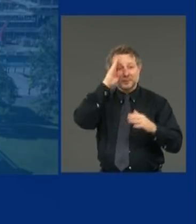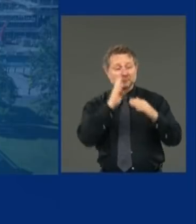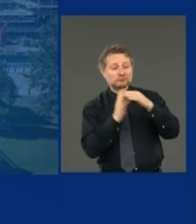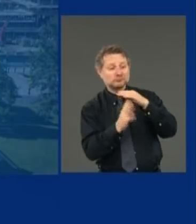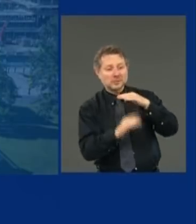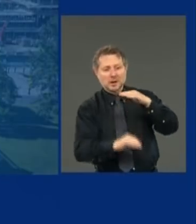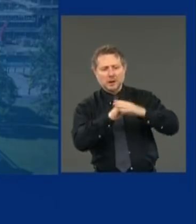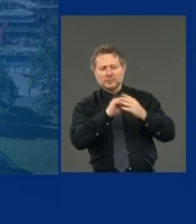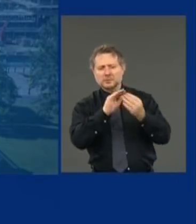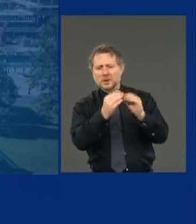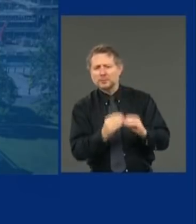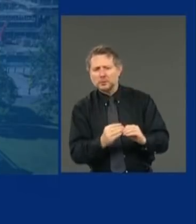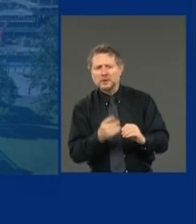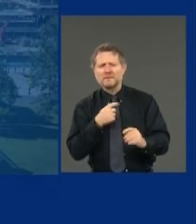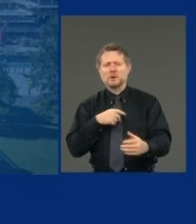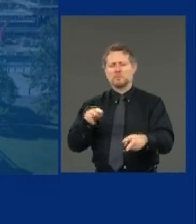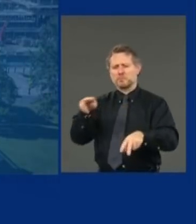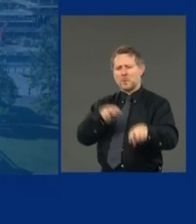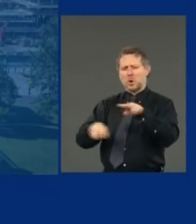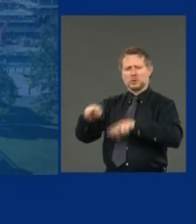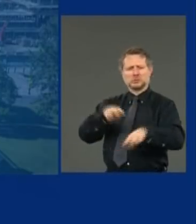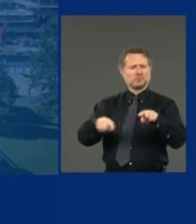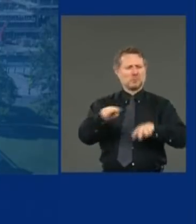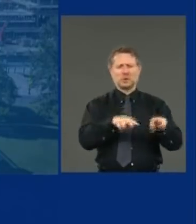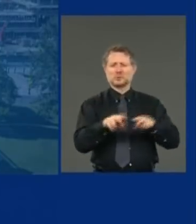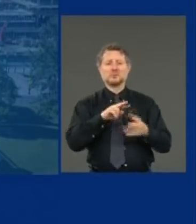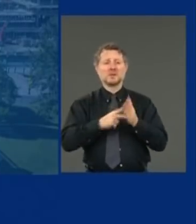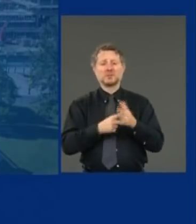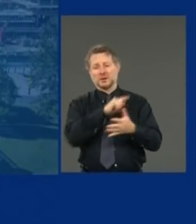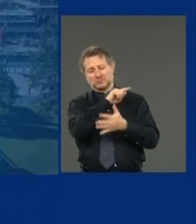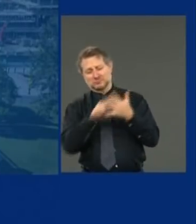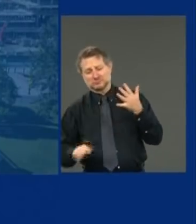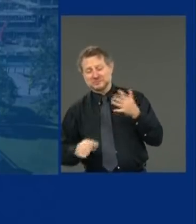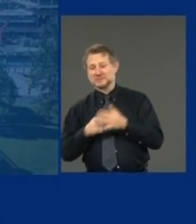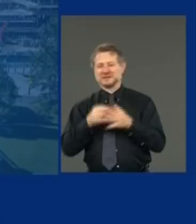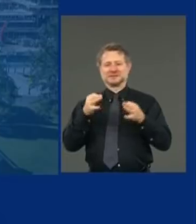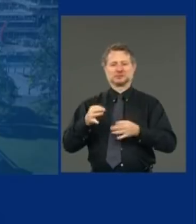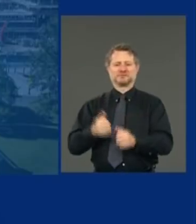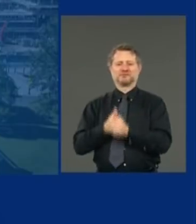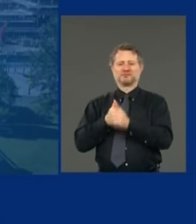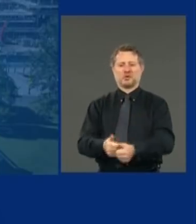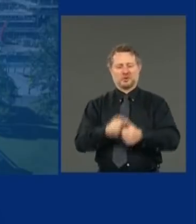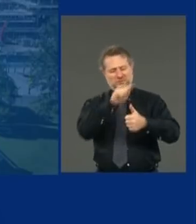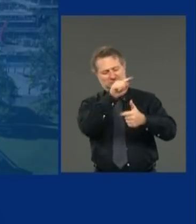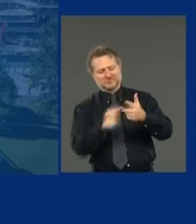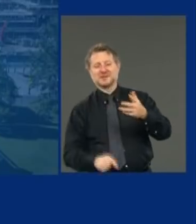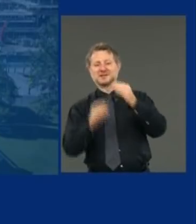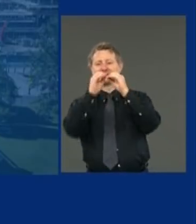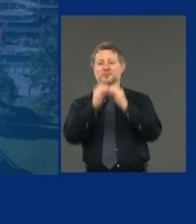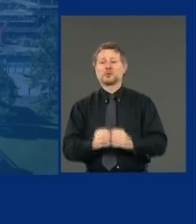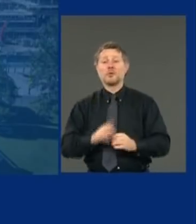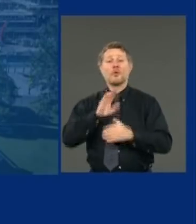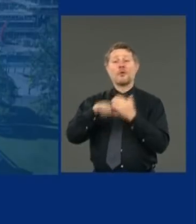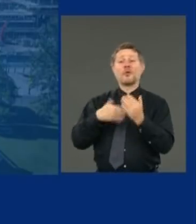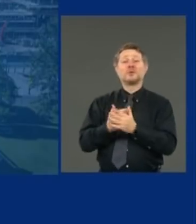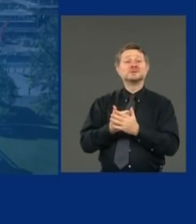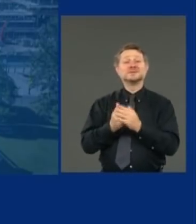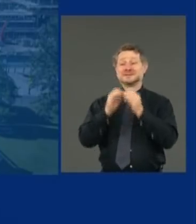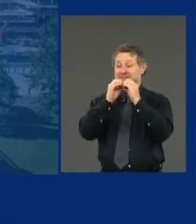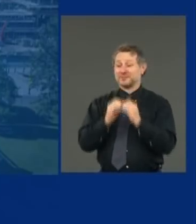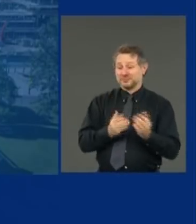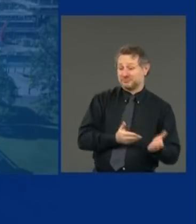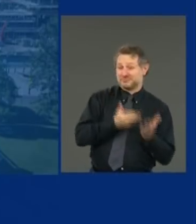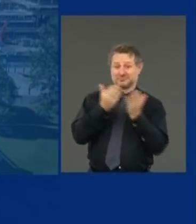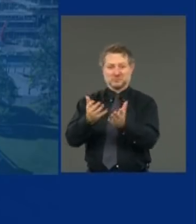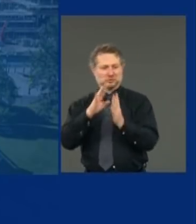going on so all your actions are based on data. We post all the data. Anyone can, in the state, can